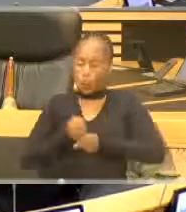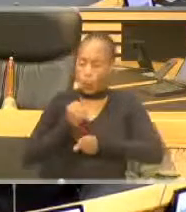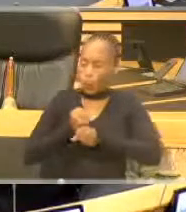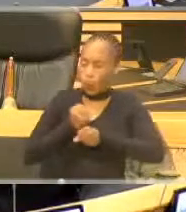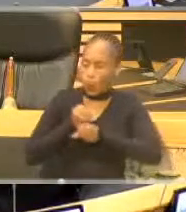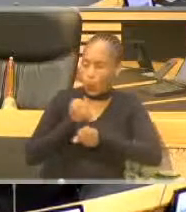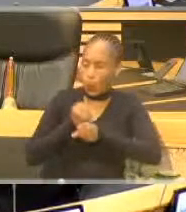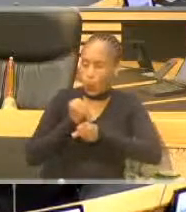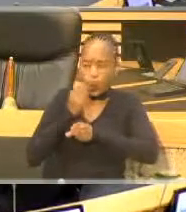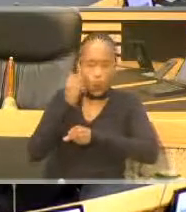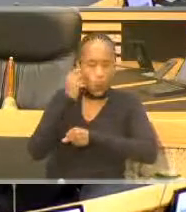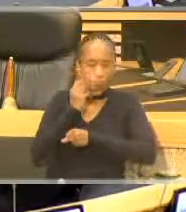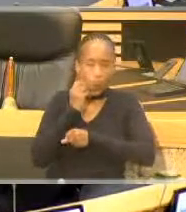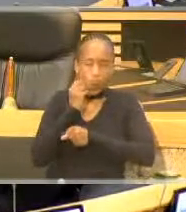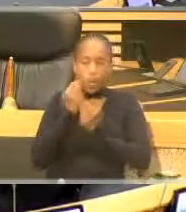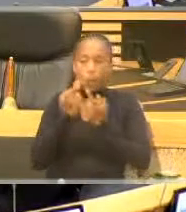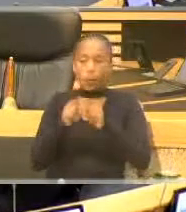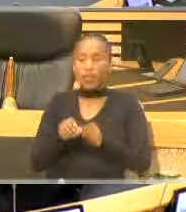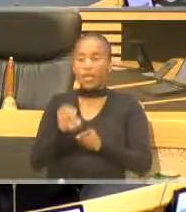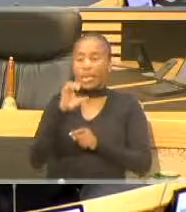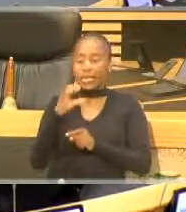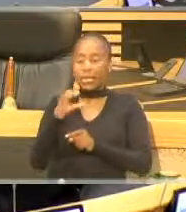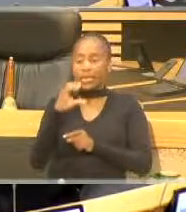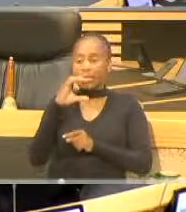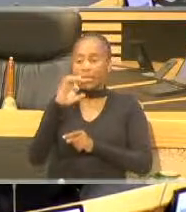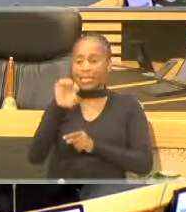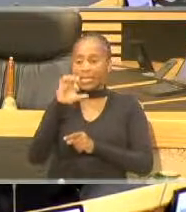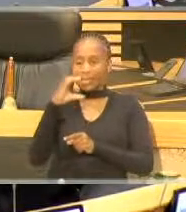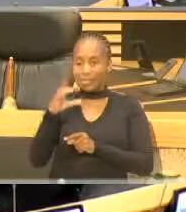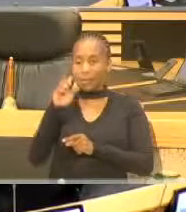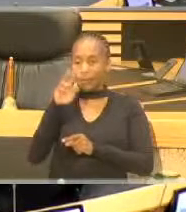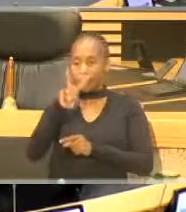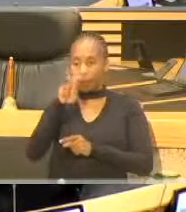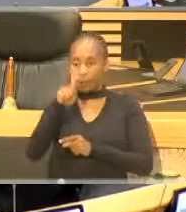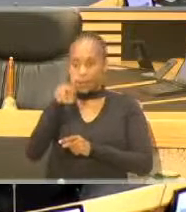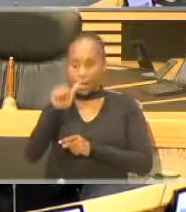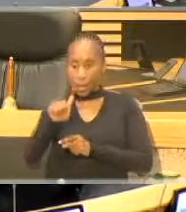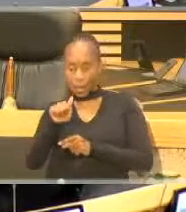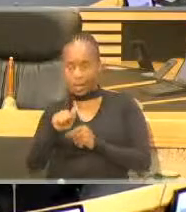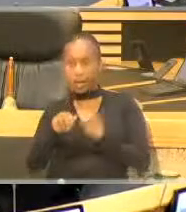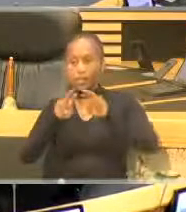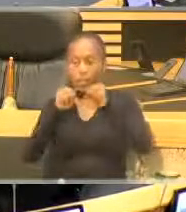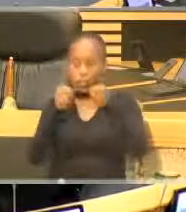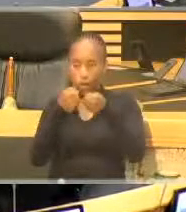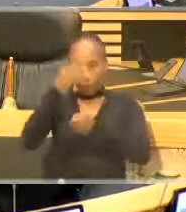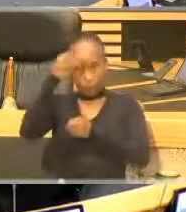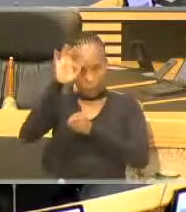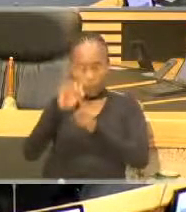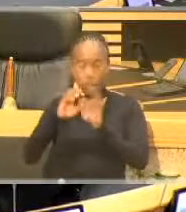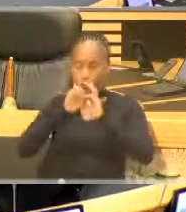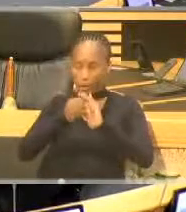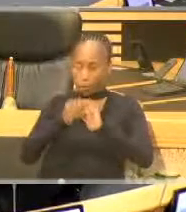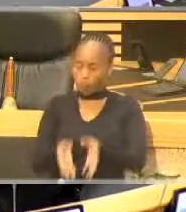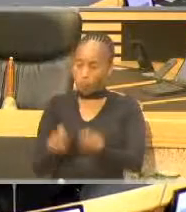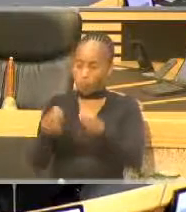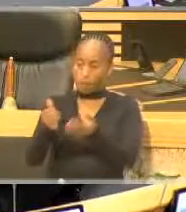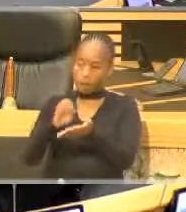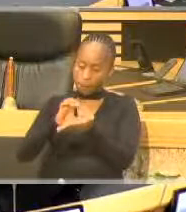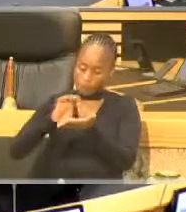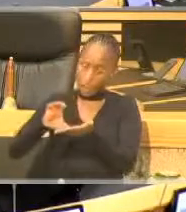with ECB and the National Department to try and get funding for